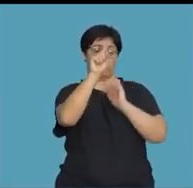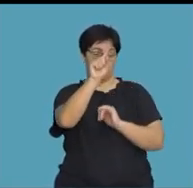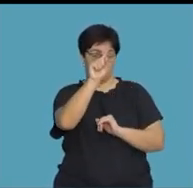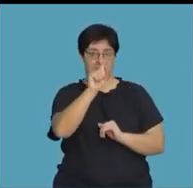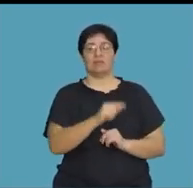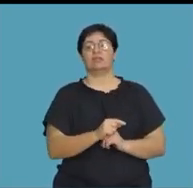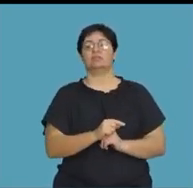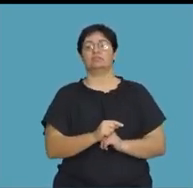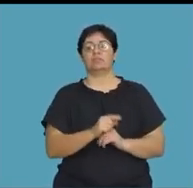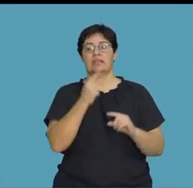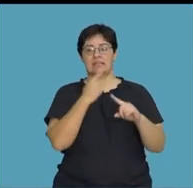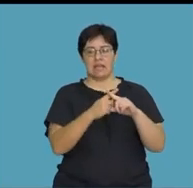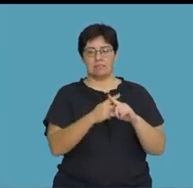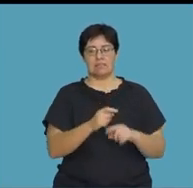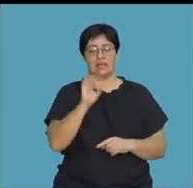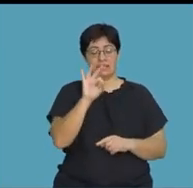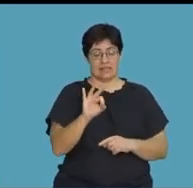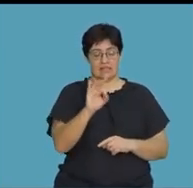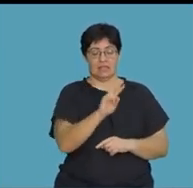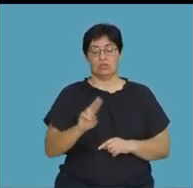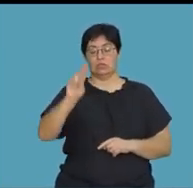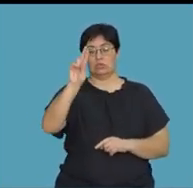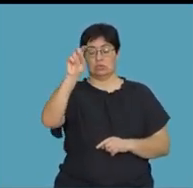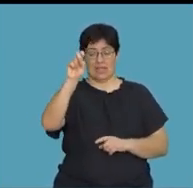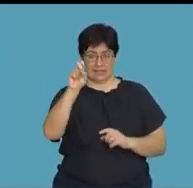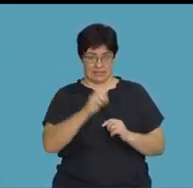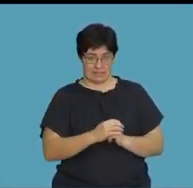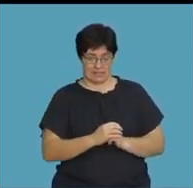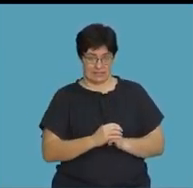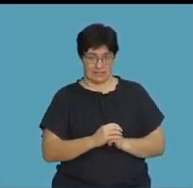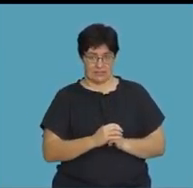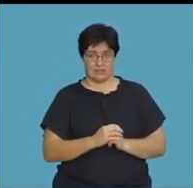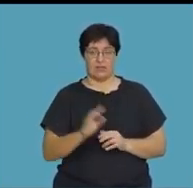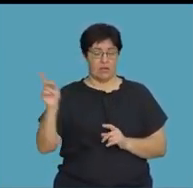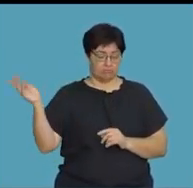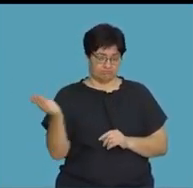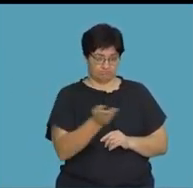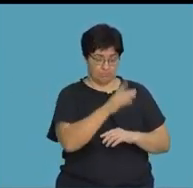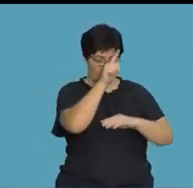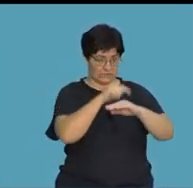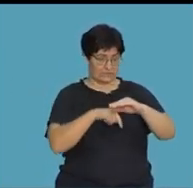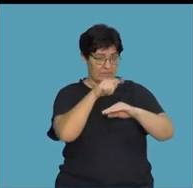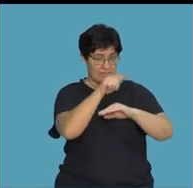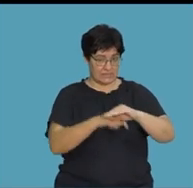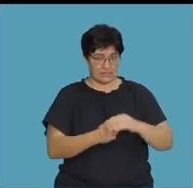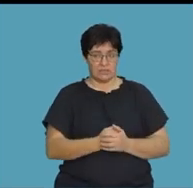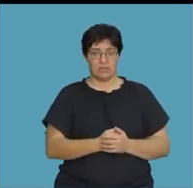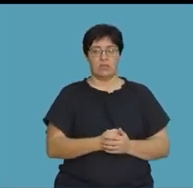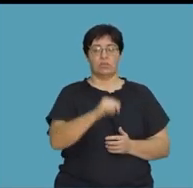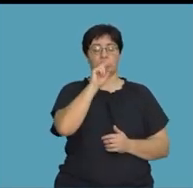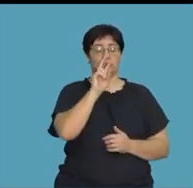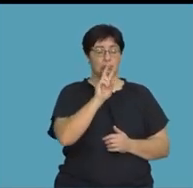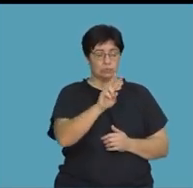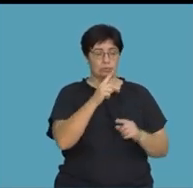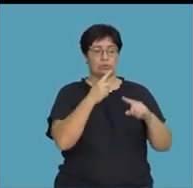multiplied by 3 to the exponent of 2x. And all of this is divided by 2